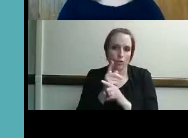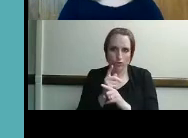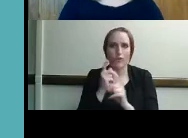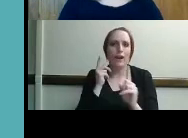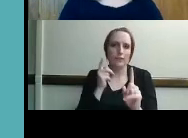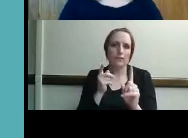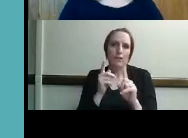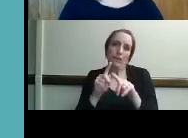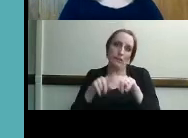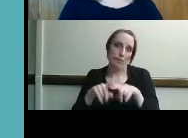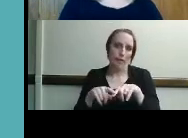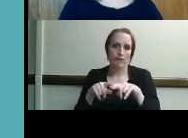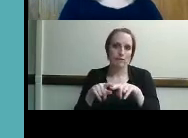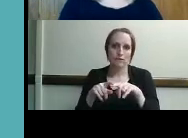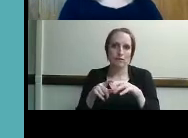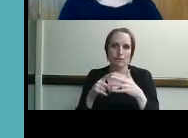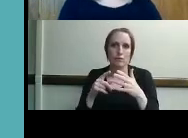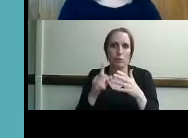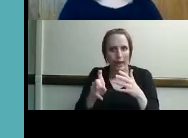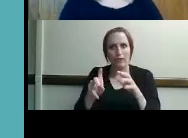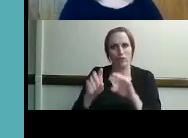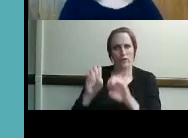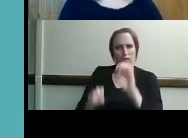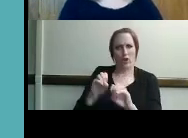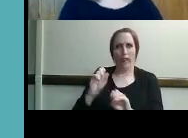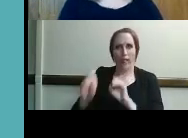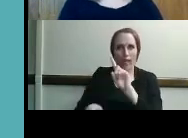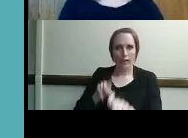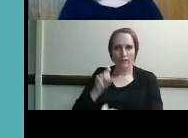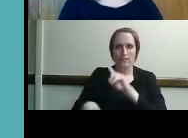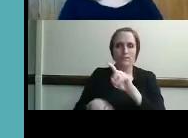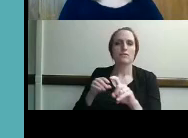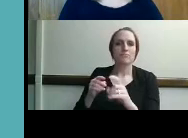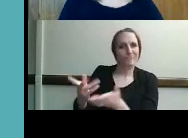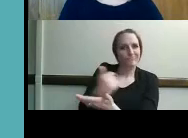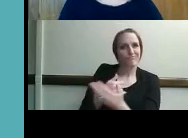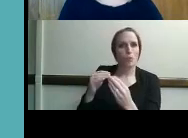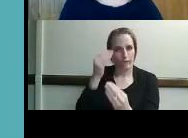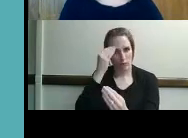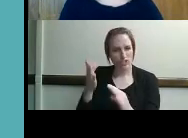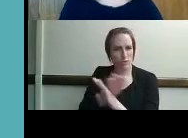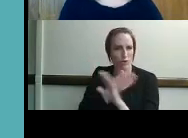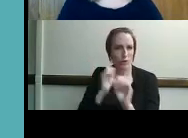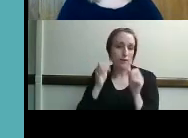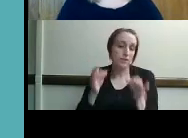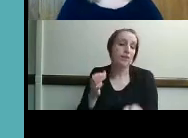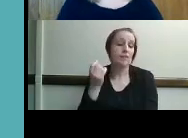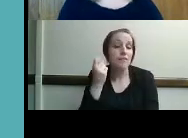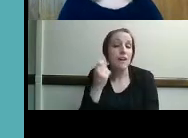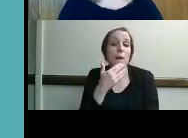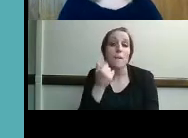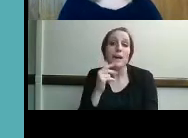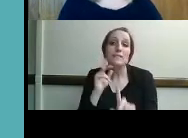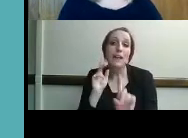you know there would have to be more information but in this case the best answer right now is